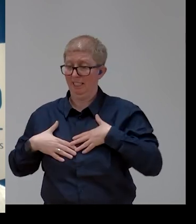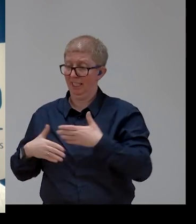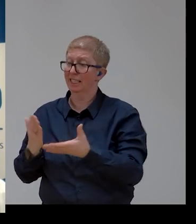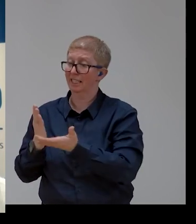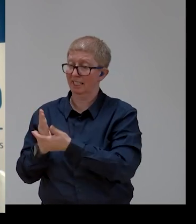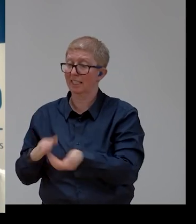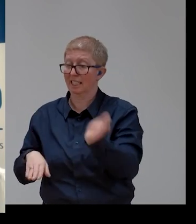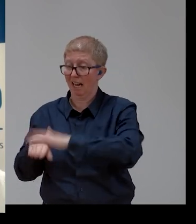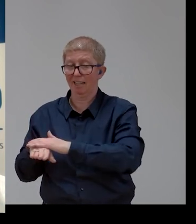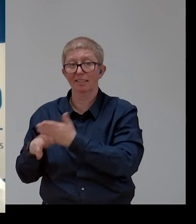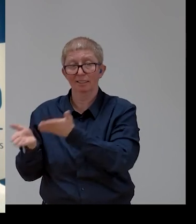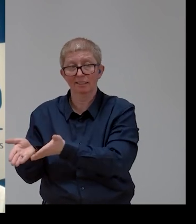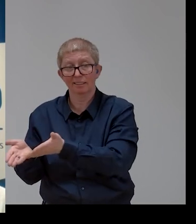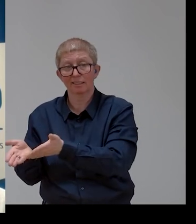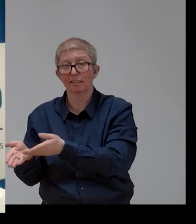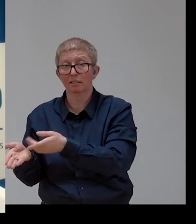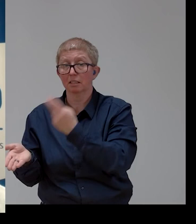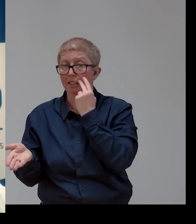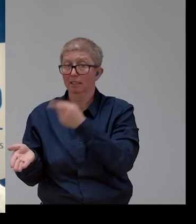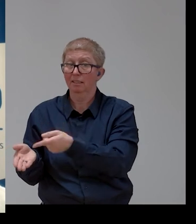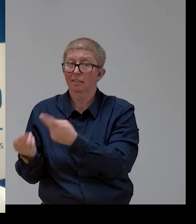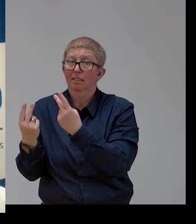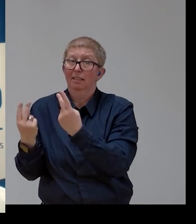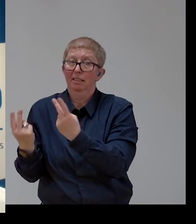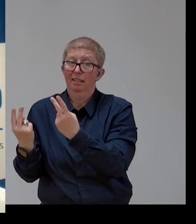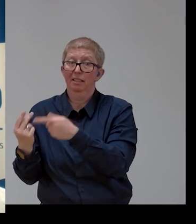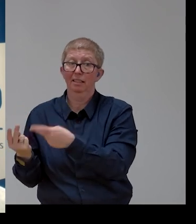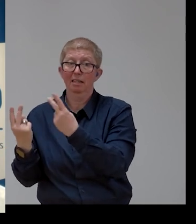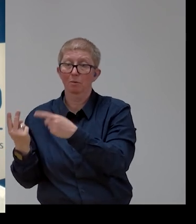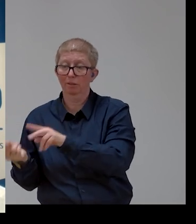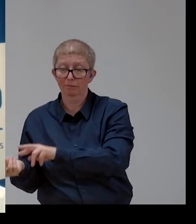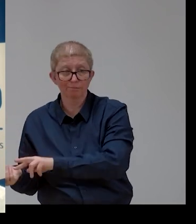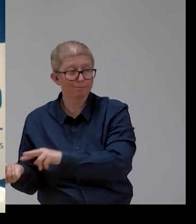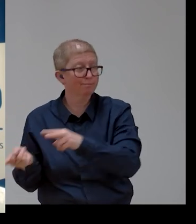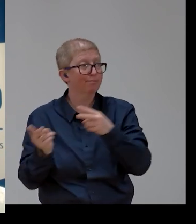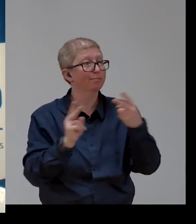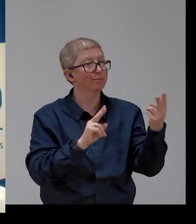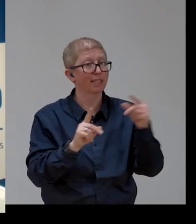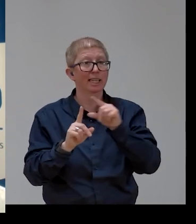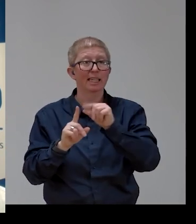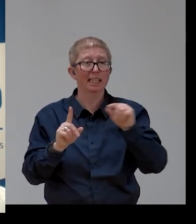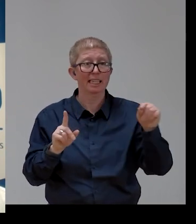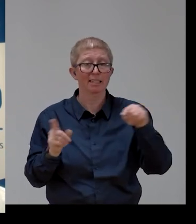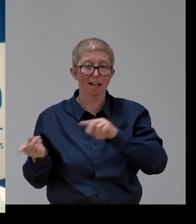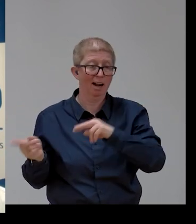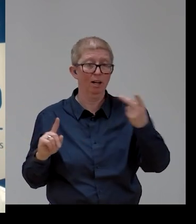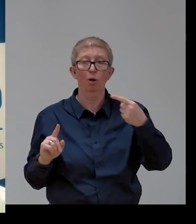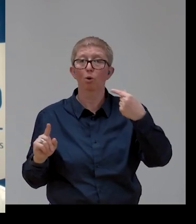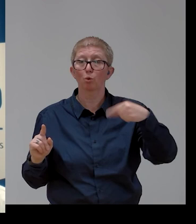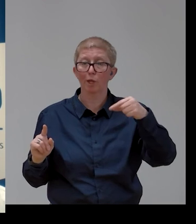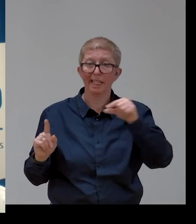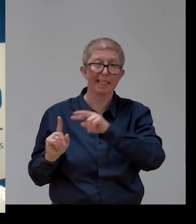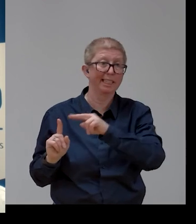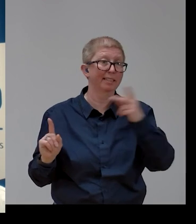We've also been discussing a lot the digital transitions, the green transitions, and these are all very important and will bring great changes to many.